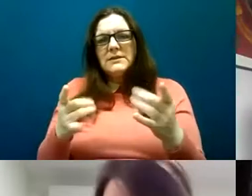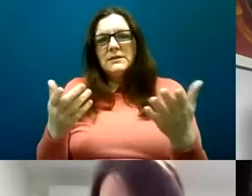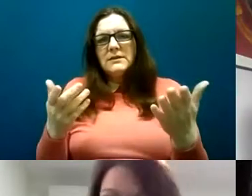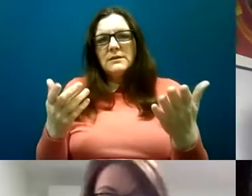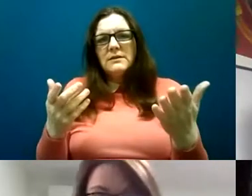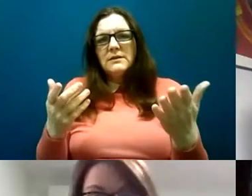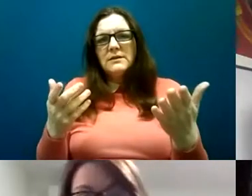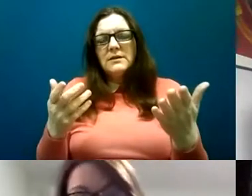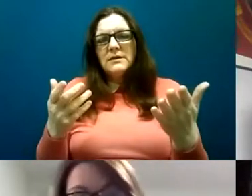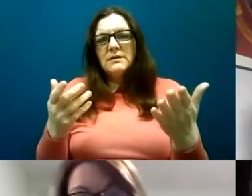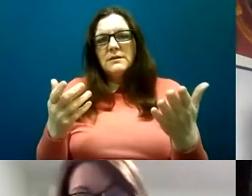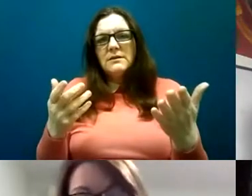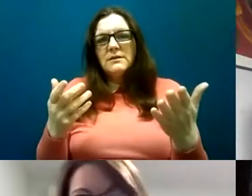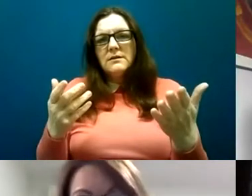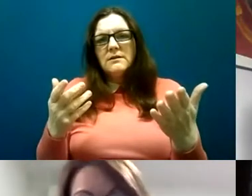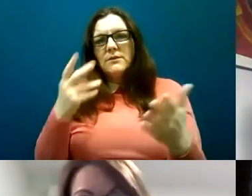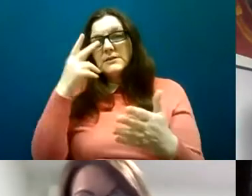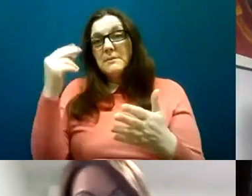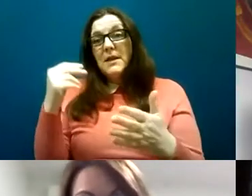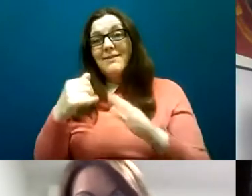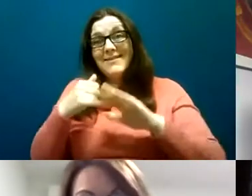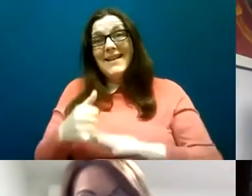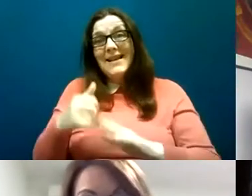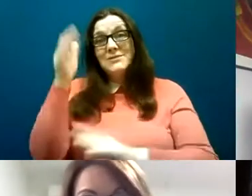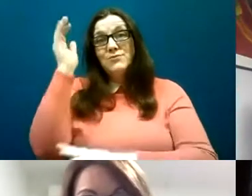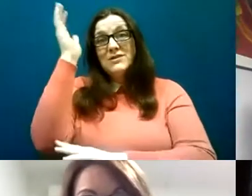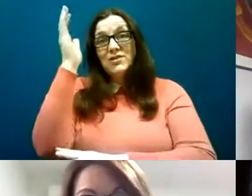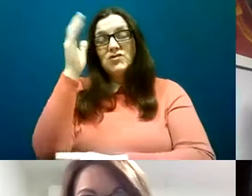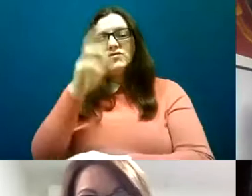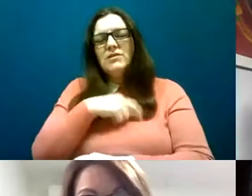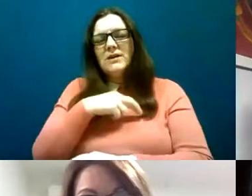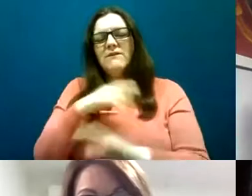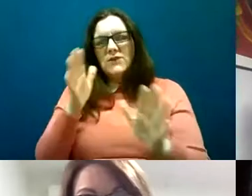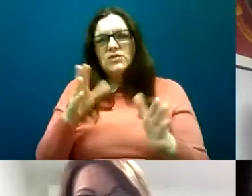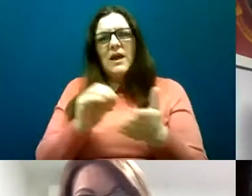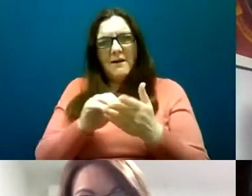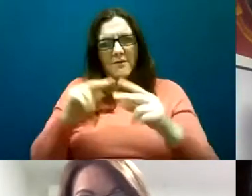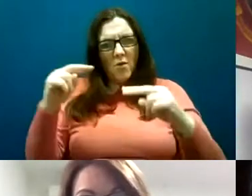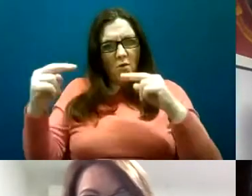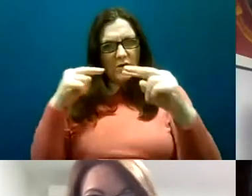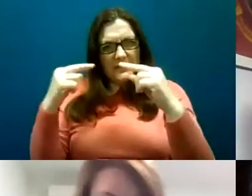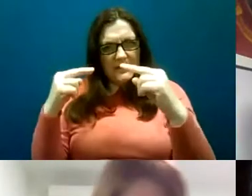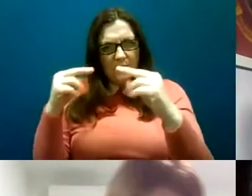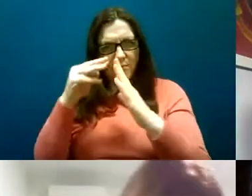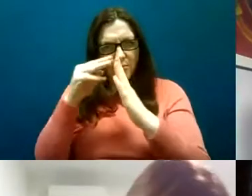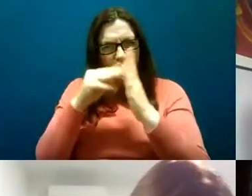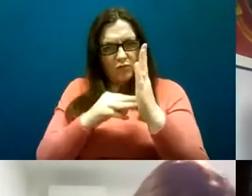example in relation to the last presentation there is an autism program board that was established